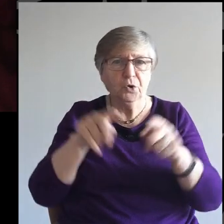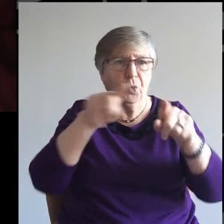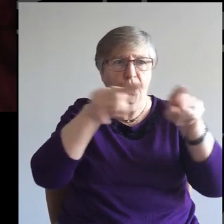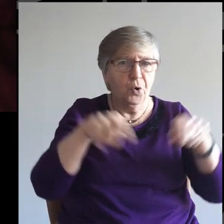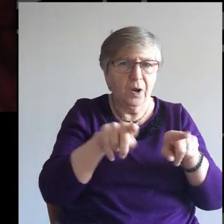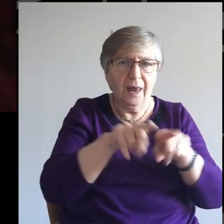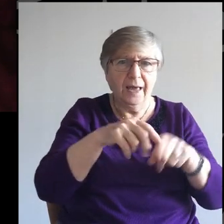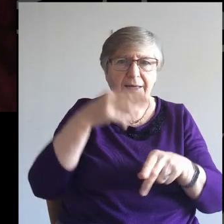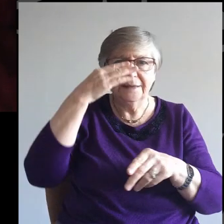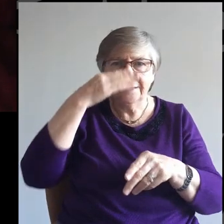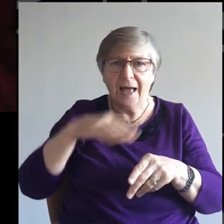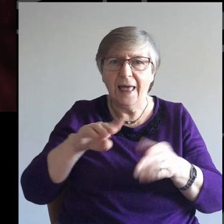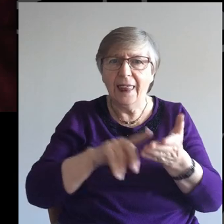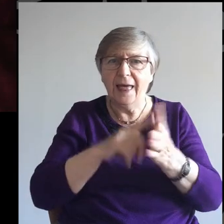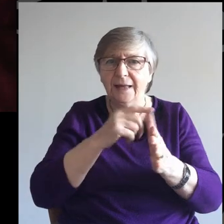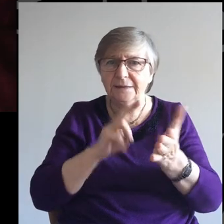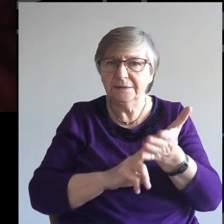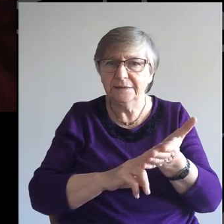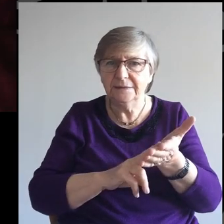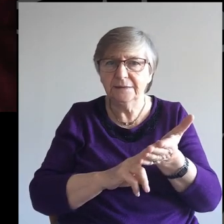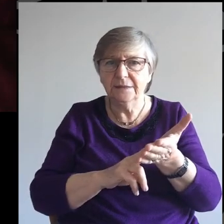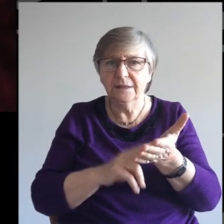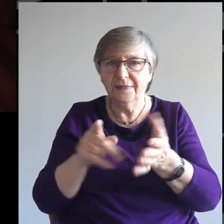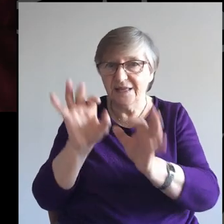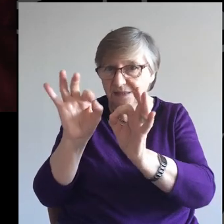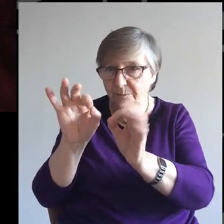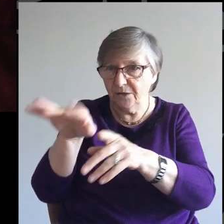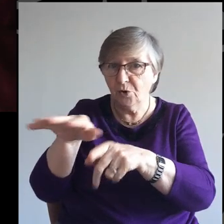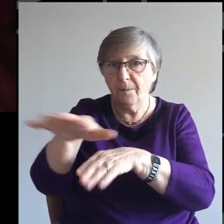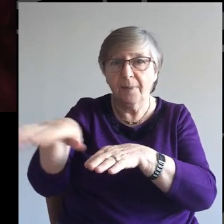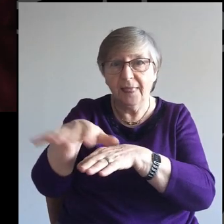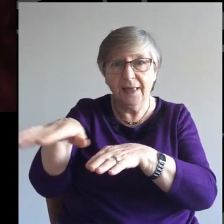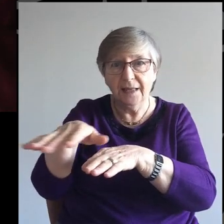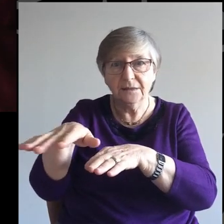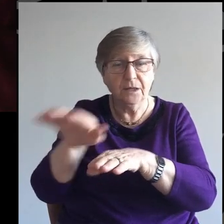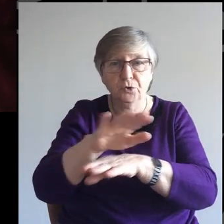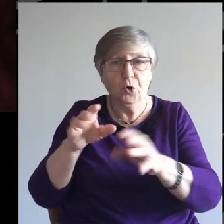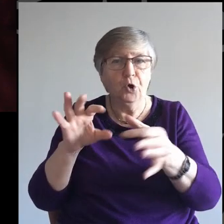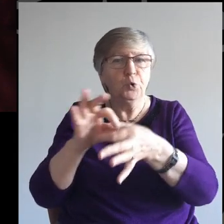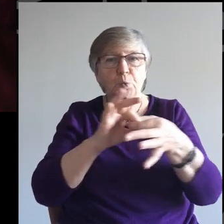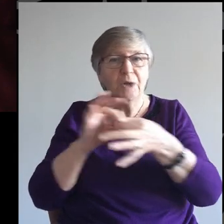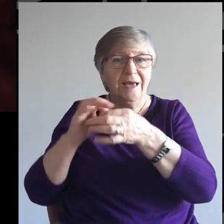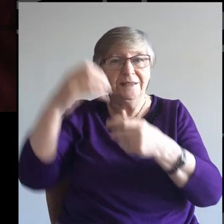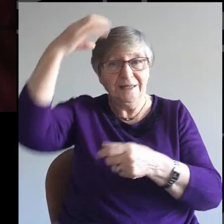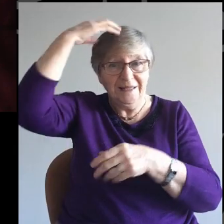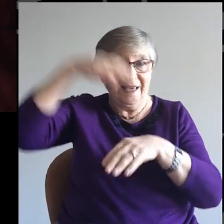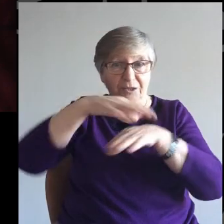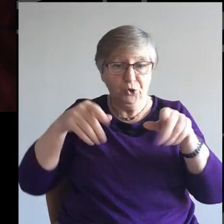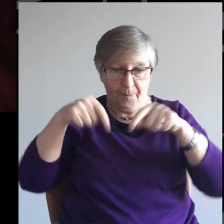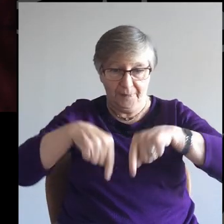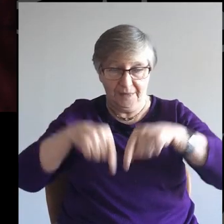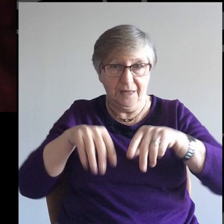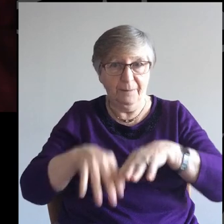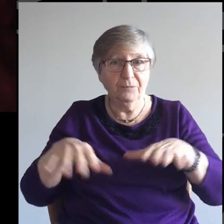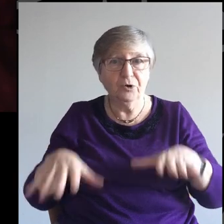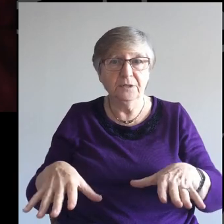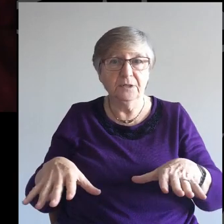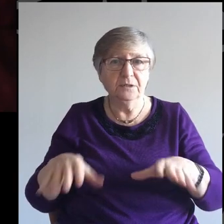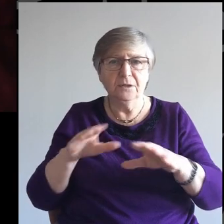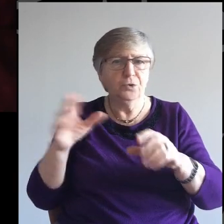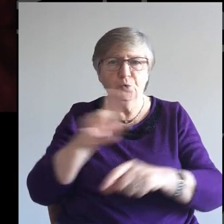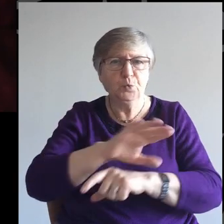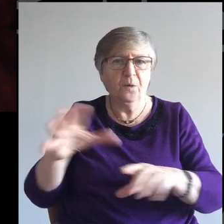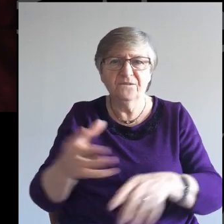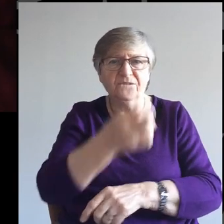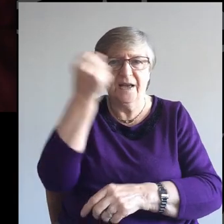the kingdom of Thailand, which is somewhere specific. It's not like the United Kingdom, not the kind of thing you find on a